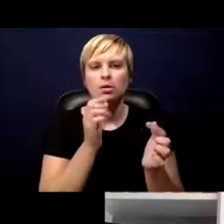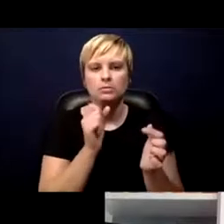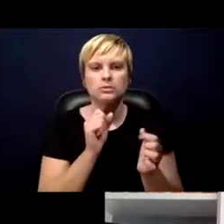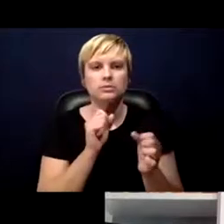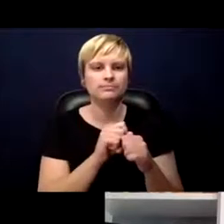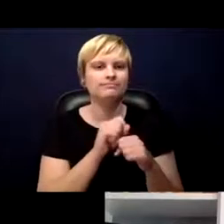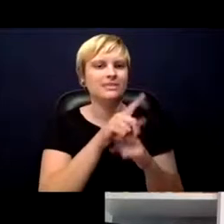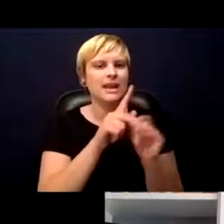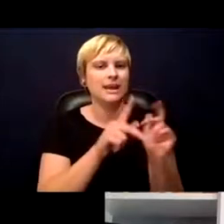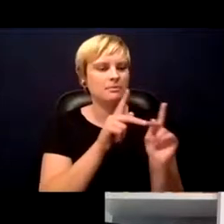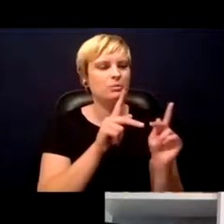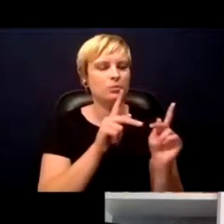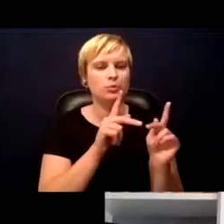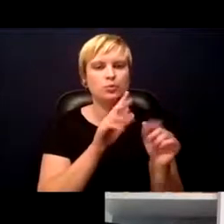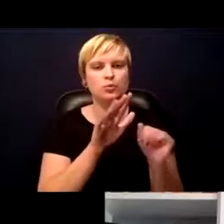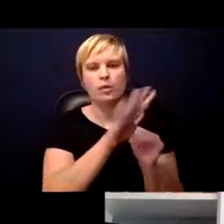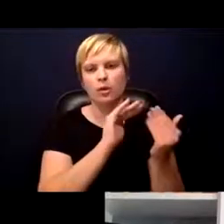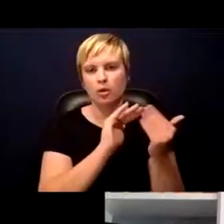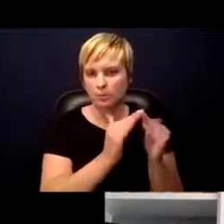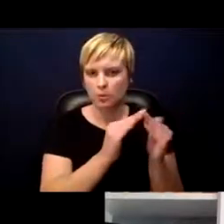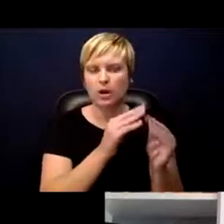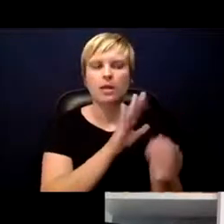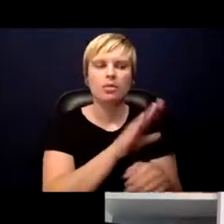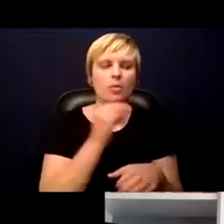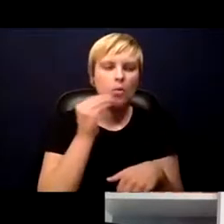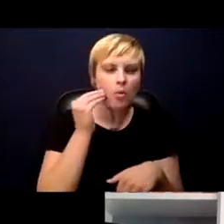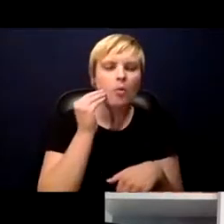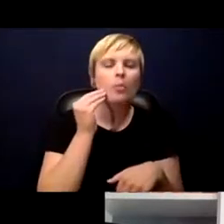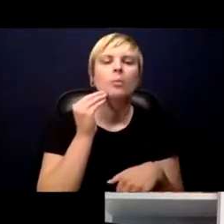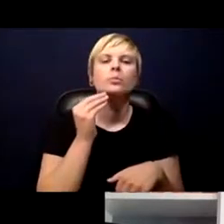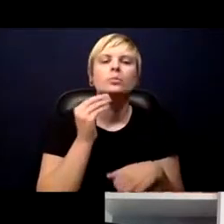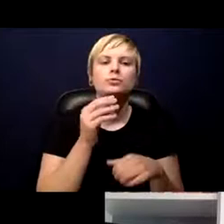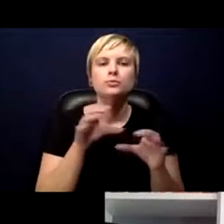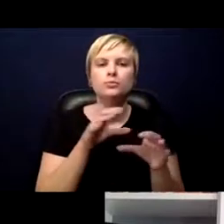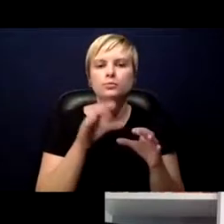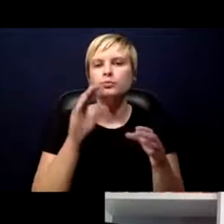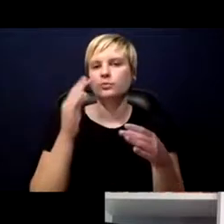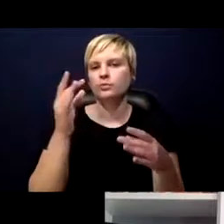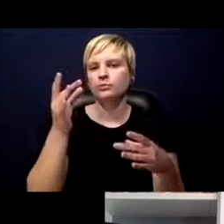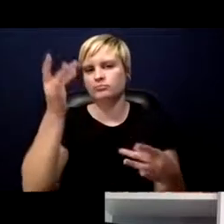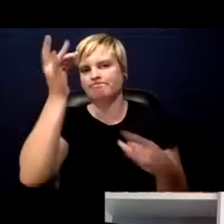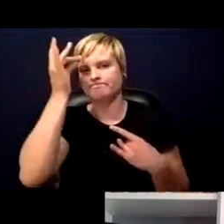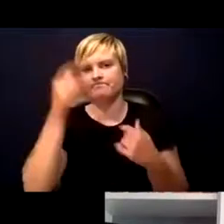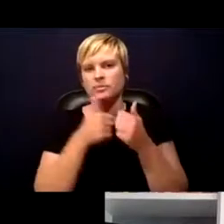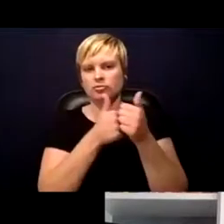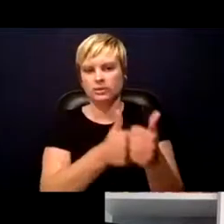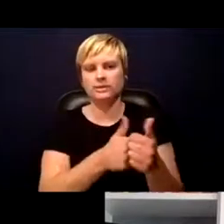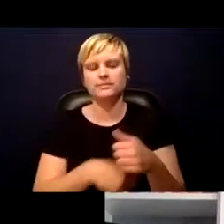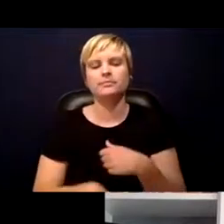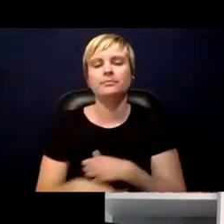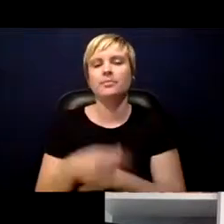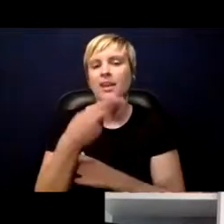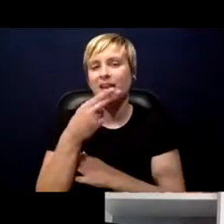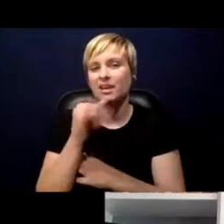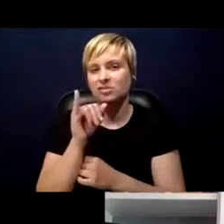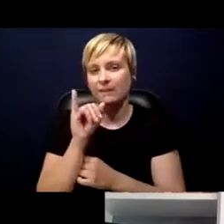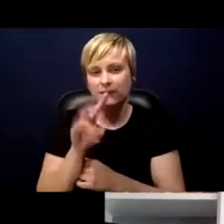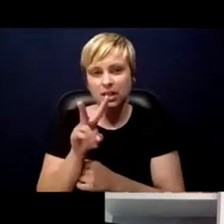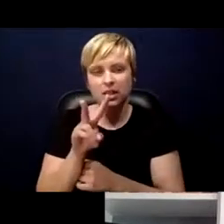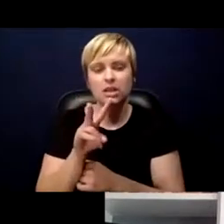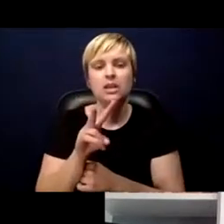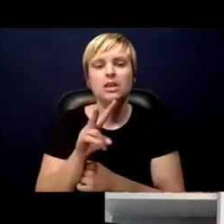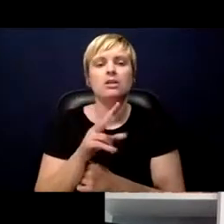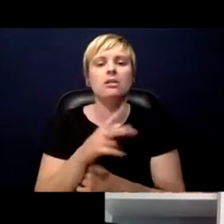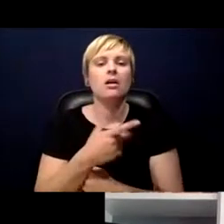tracing so that people take their medication for TB, syphilis and HIV, all of these vaccine